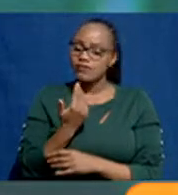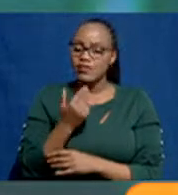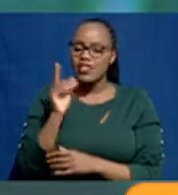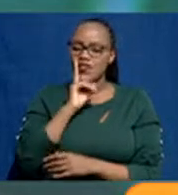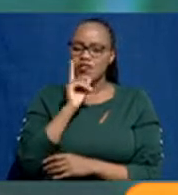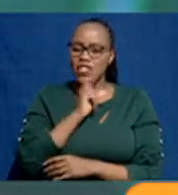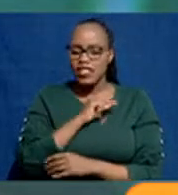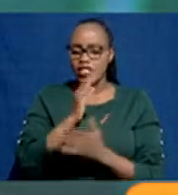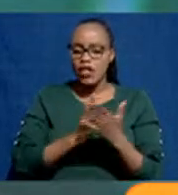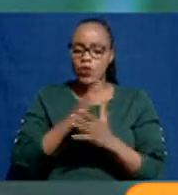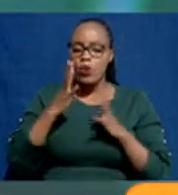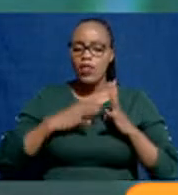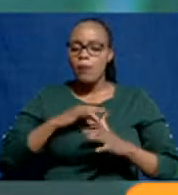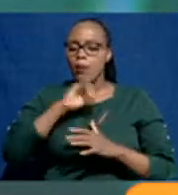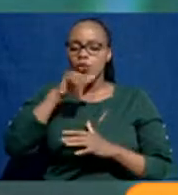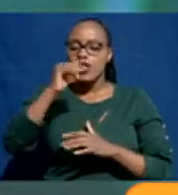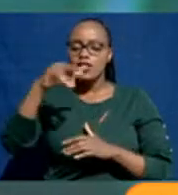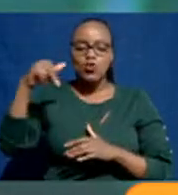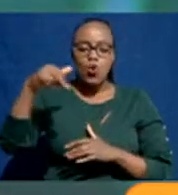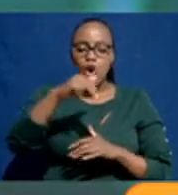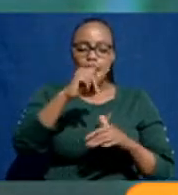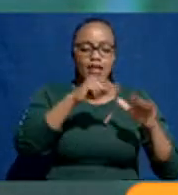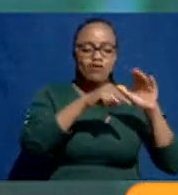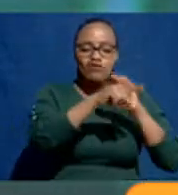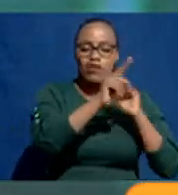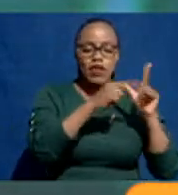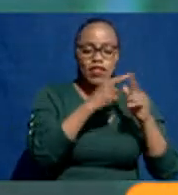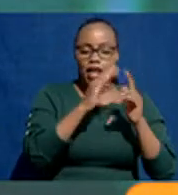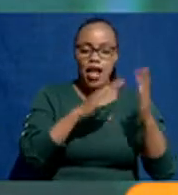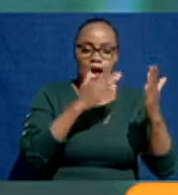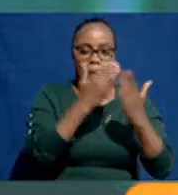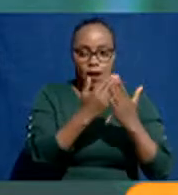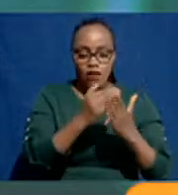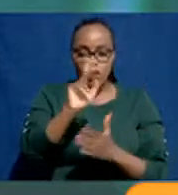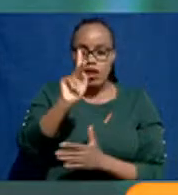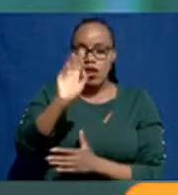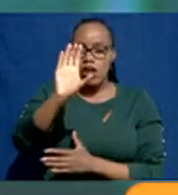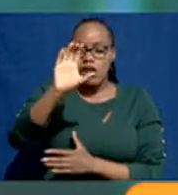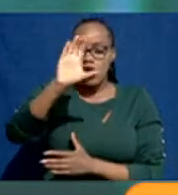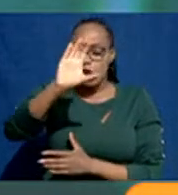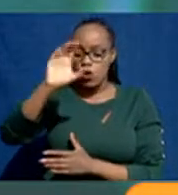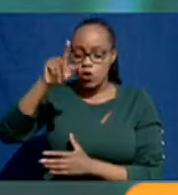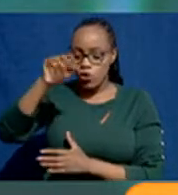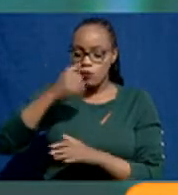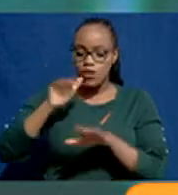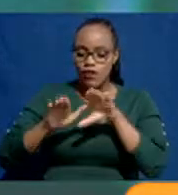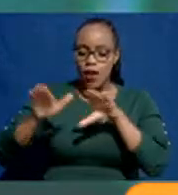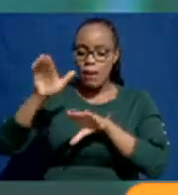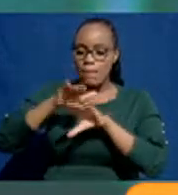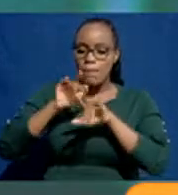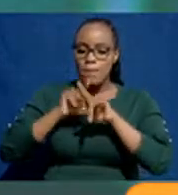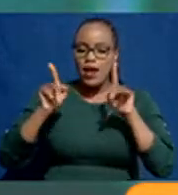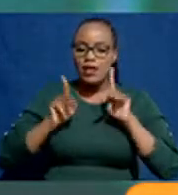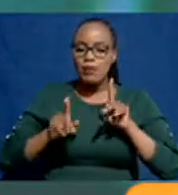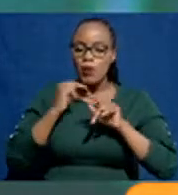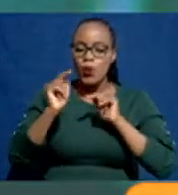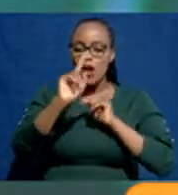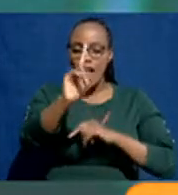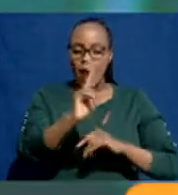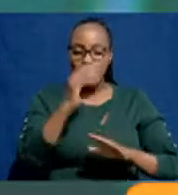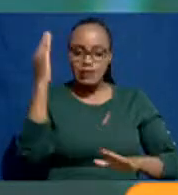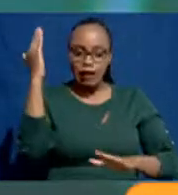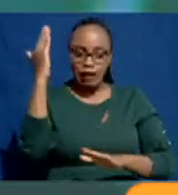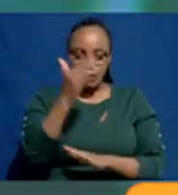by the walk-ins. What we saw is just what COOPs has placed, all right? But the walk-ins are much more